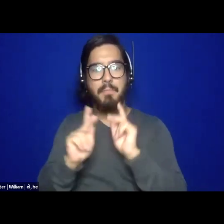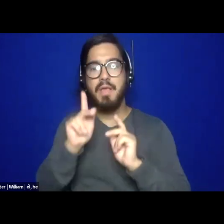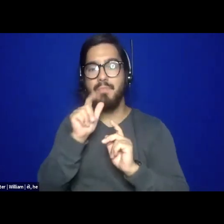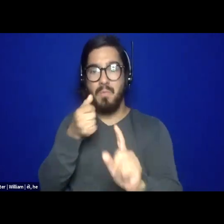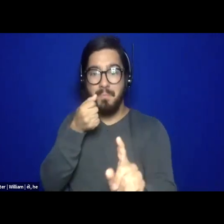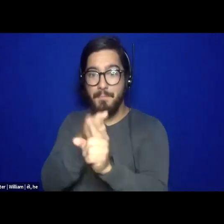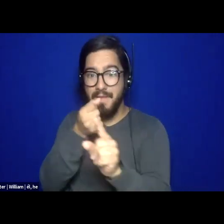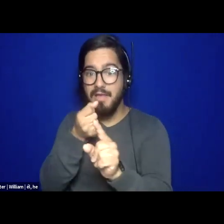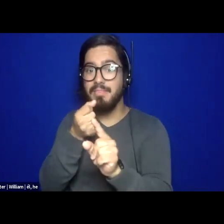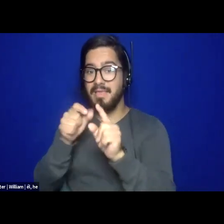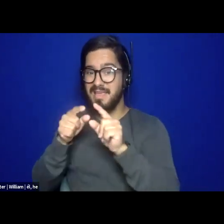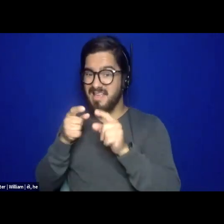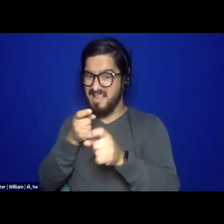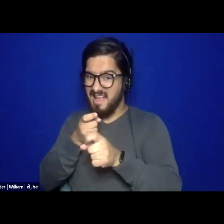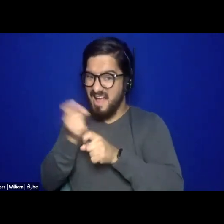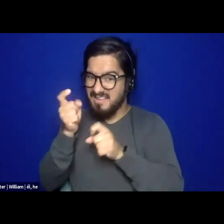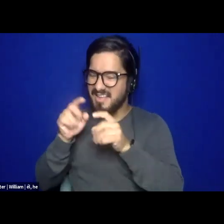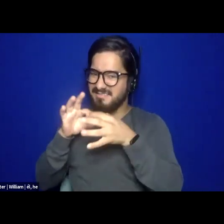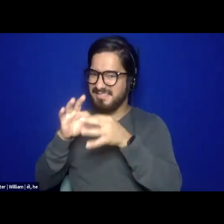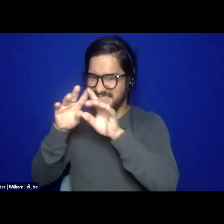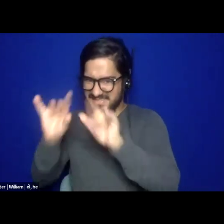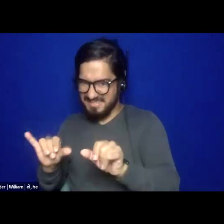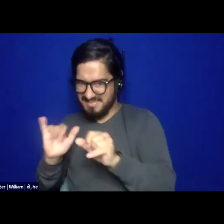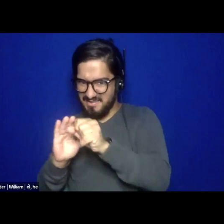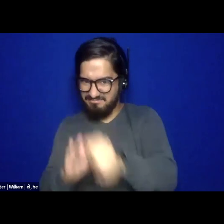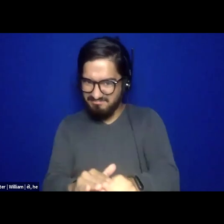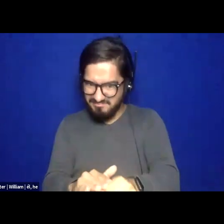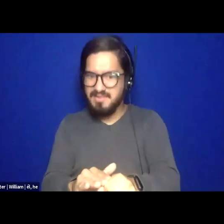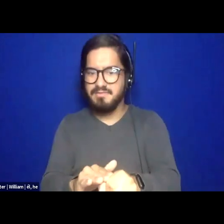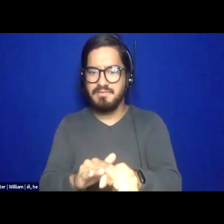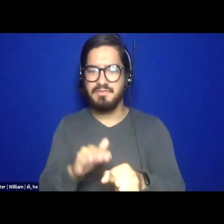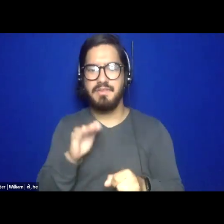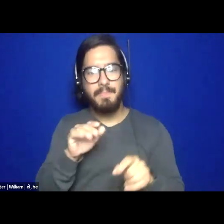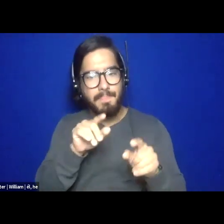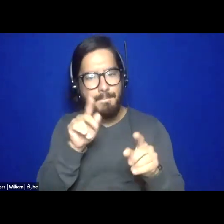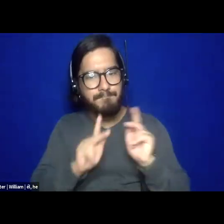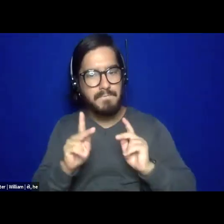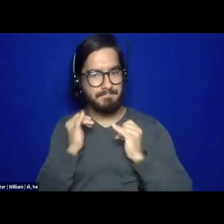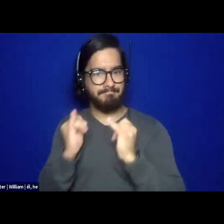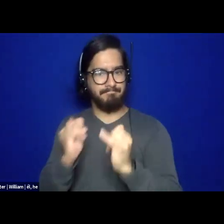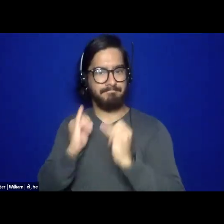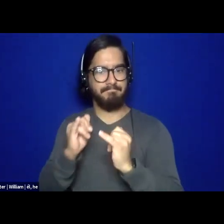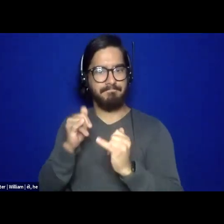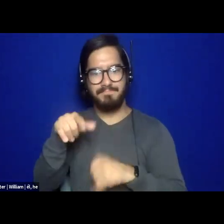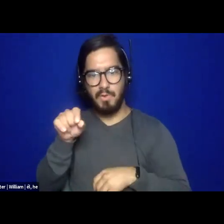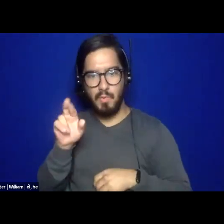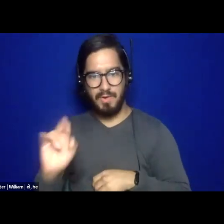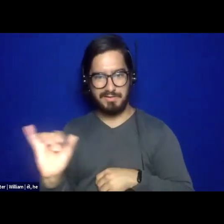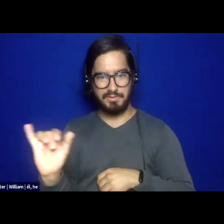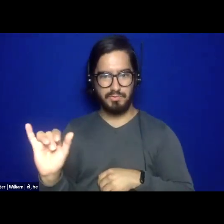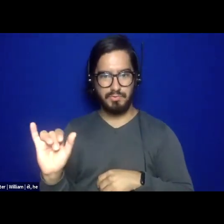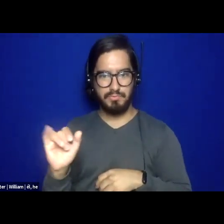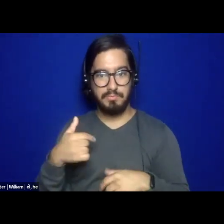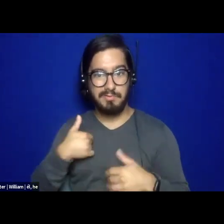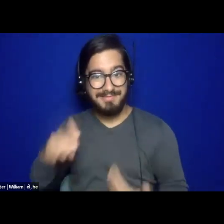grew up poor and without having the resources or the awareness to access mental health services. So I'm here to share,